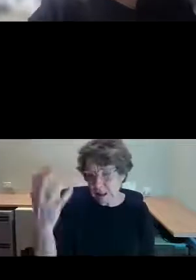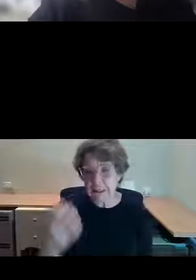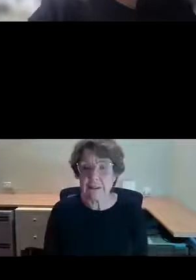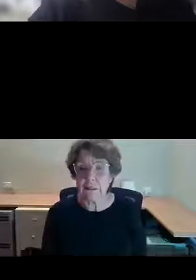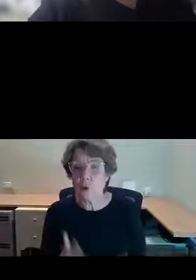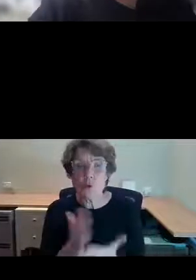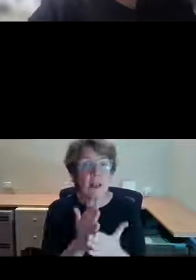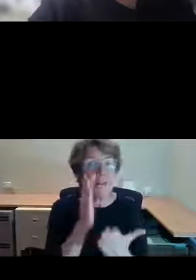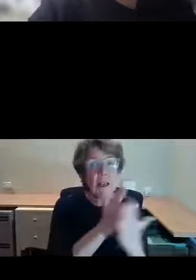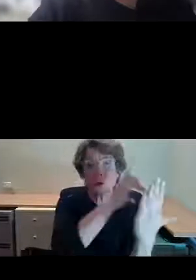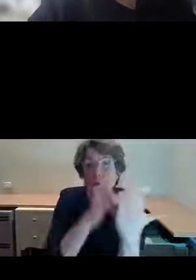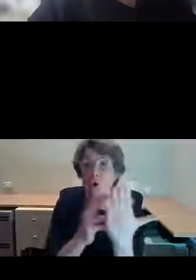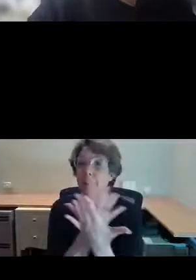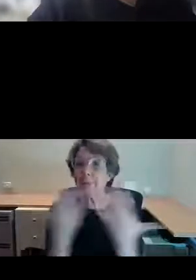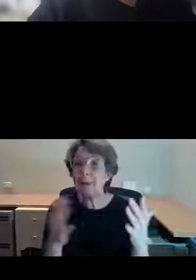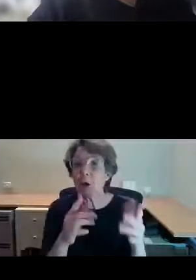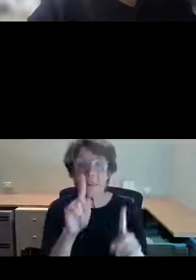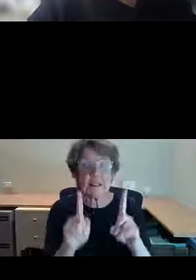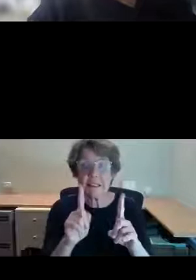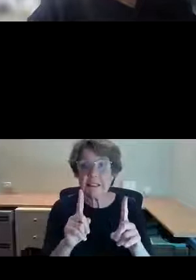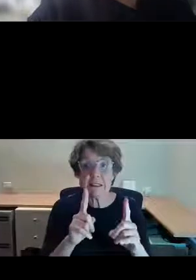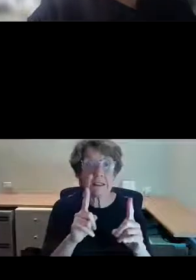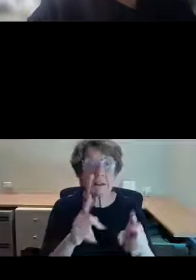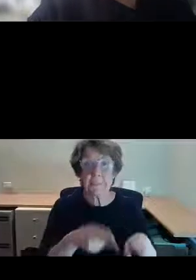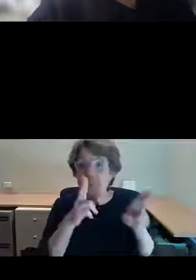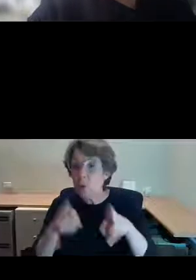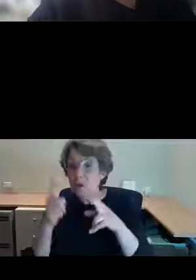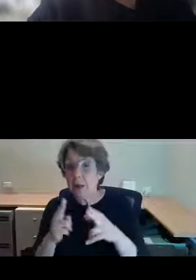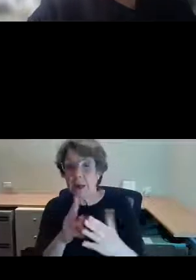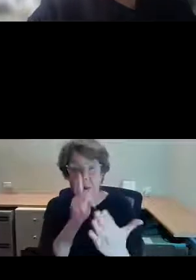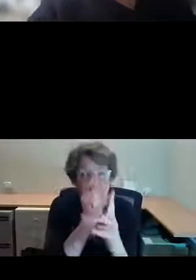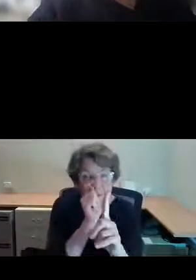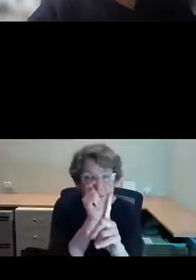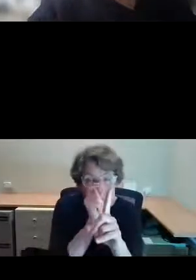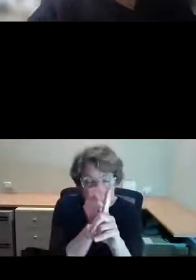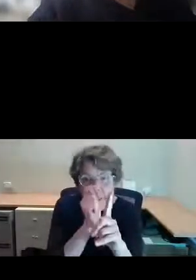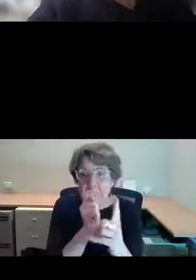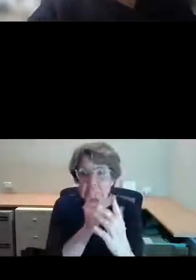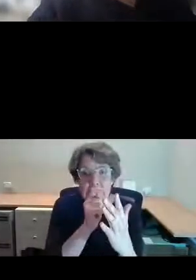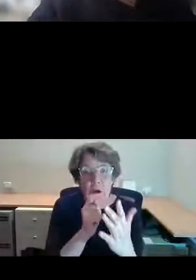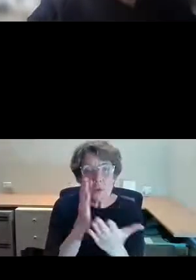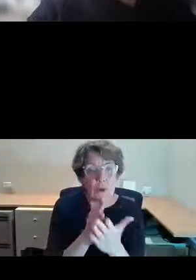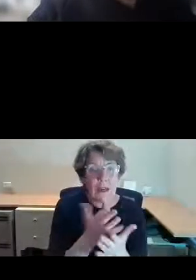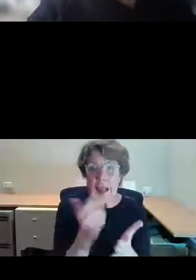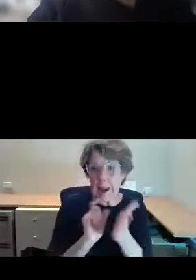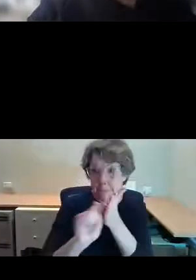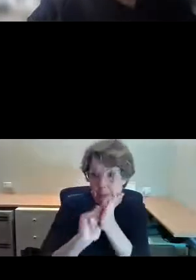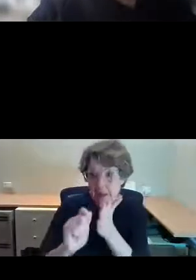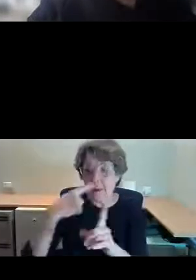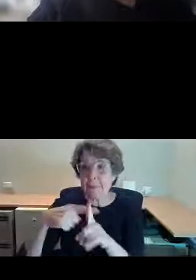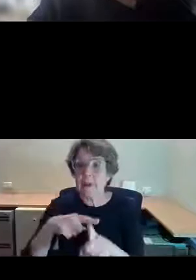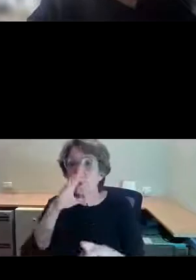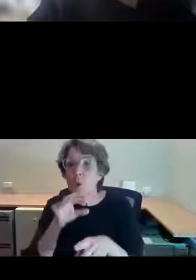the city's buildings in quite extraordinary detail in his pen and watercolour sketches. And he often